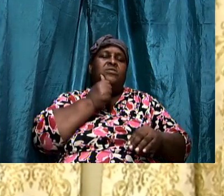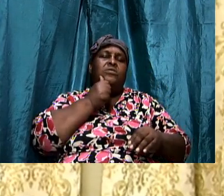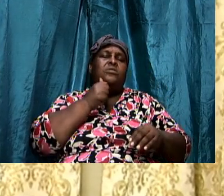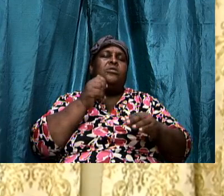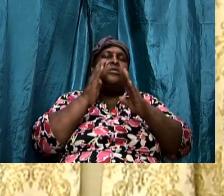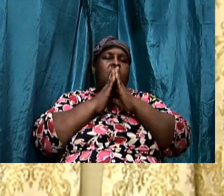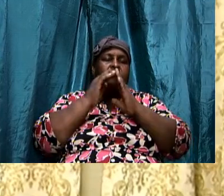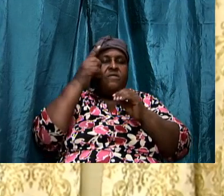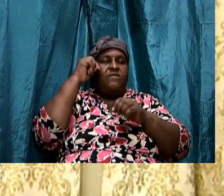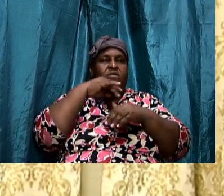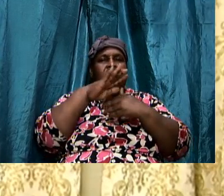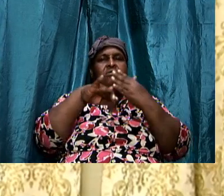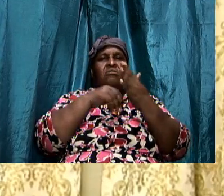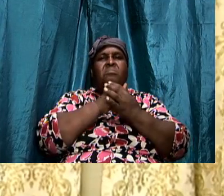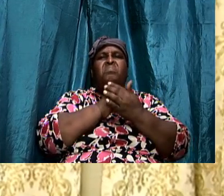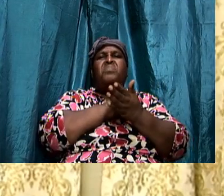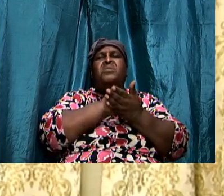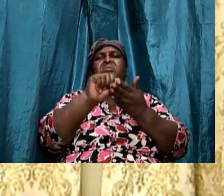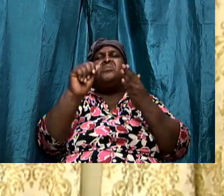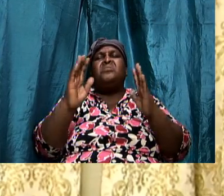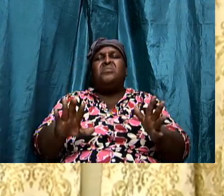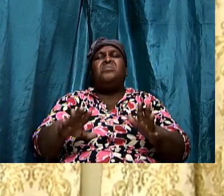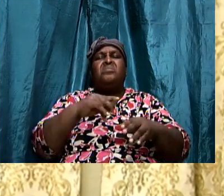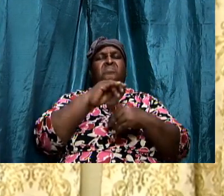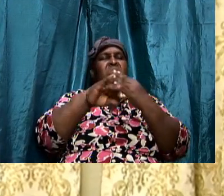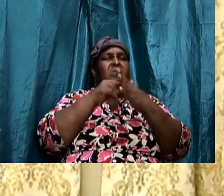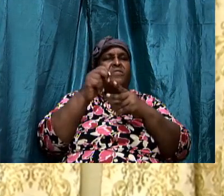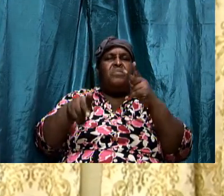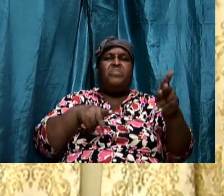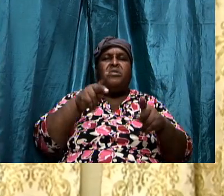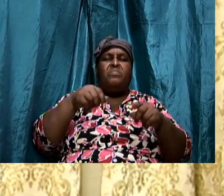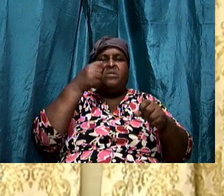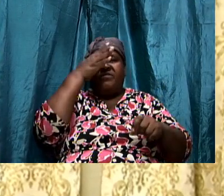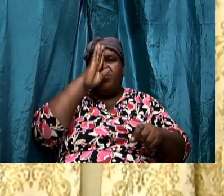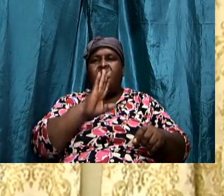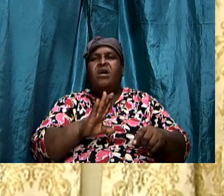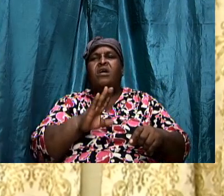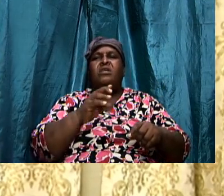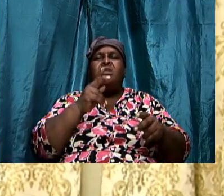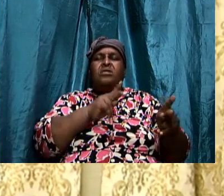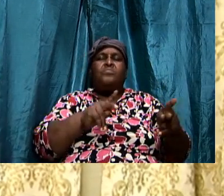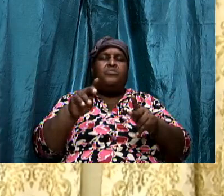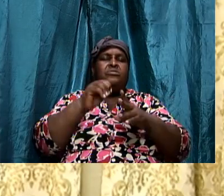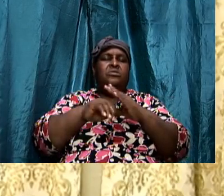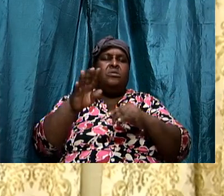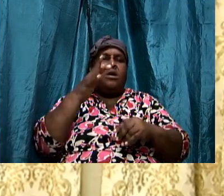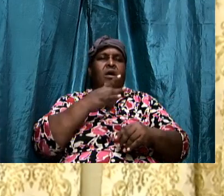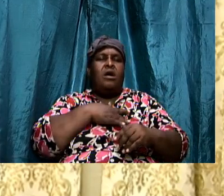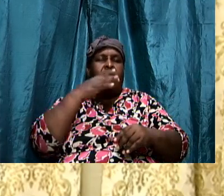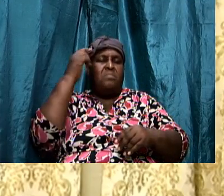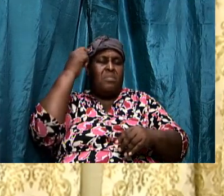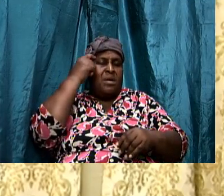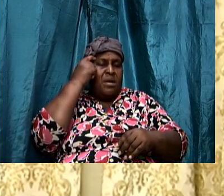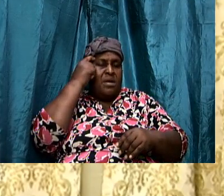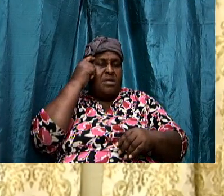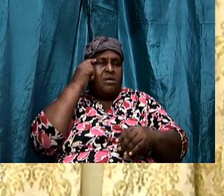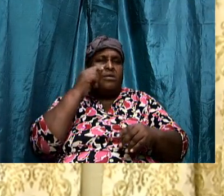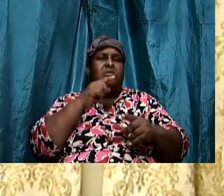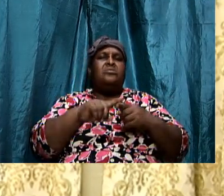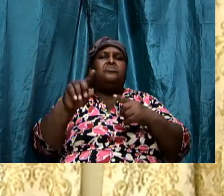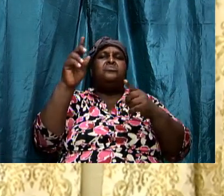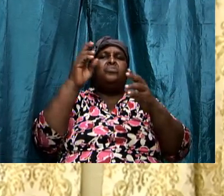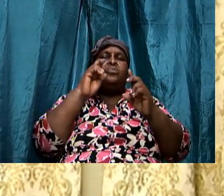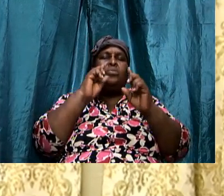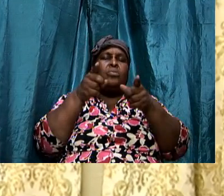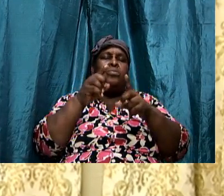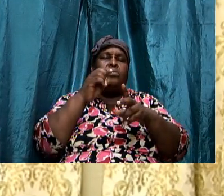all the brethren, all the people of God. impress it upon our minds and our hearts, mighty God, to get